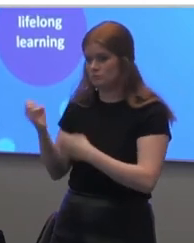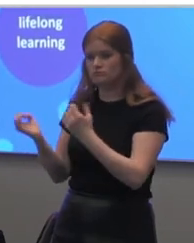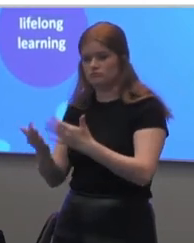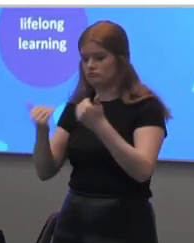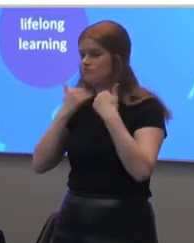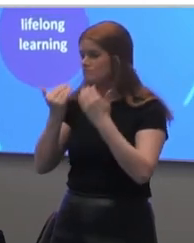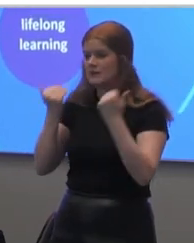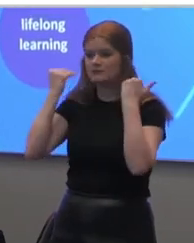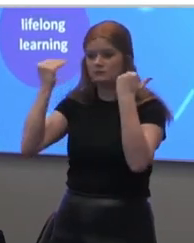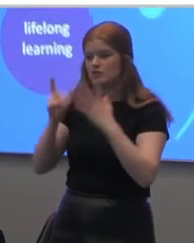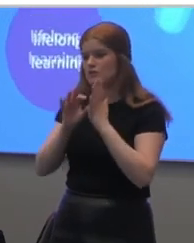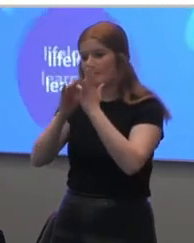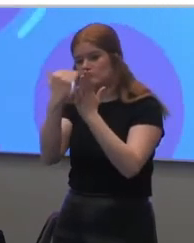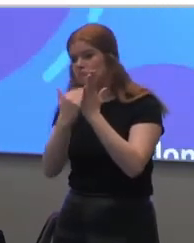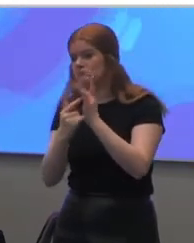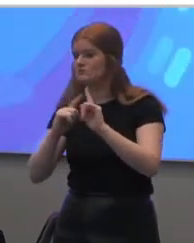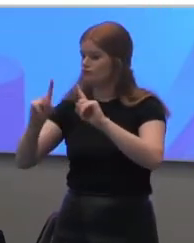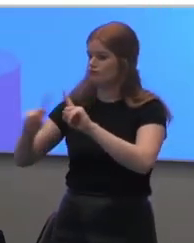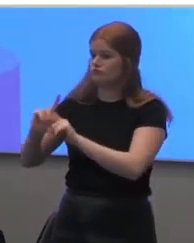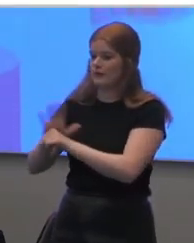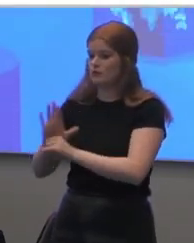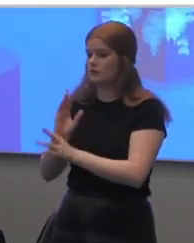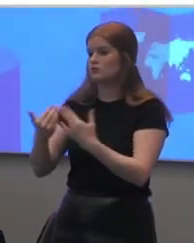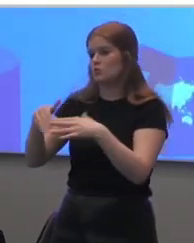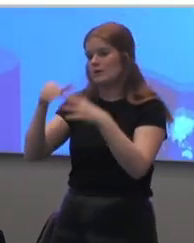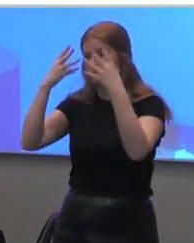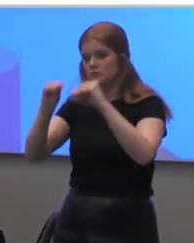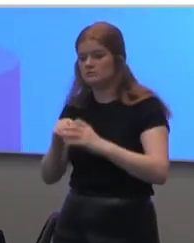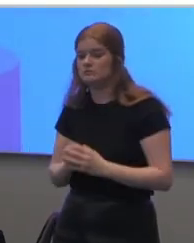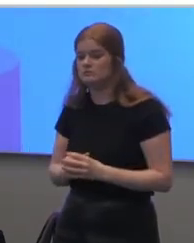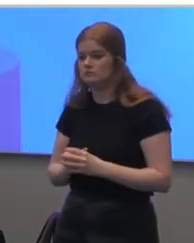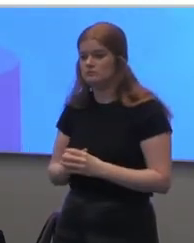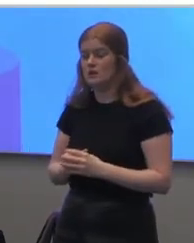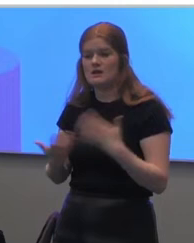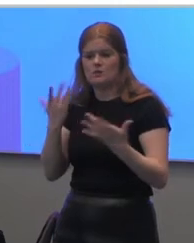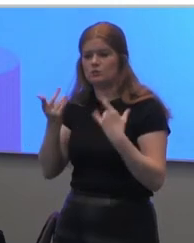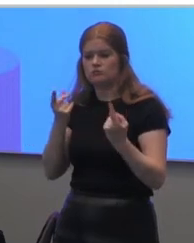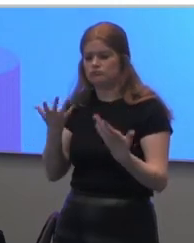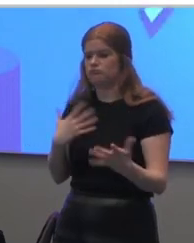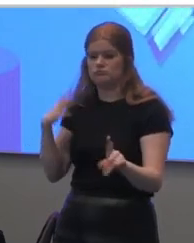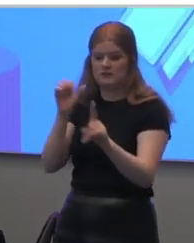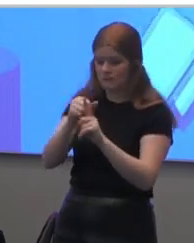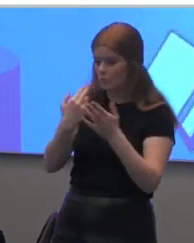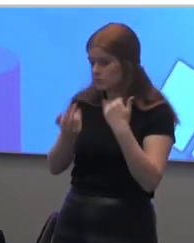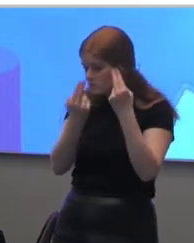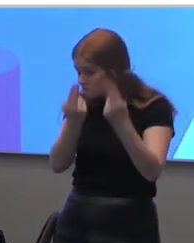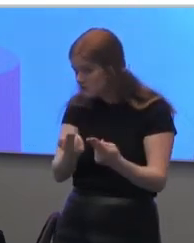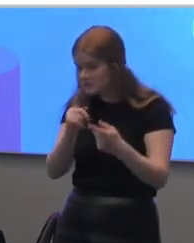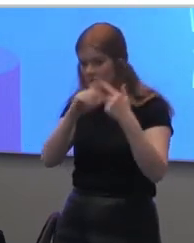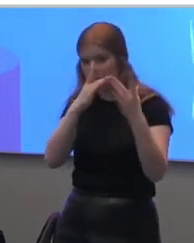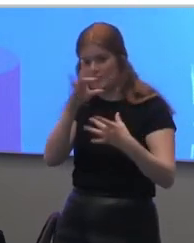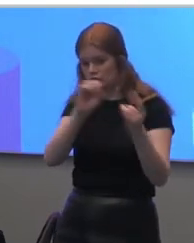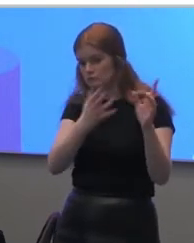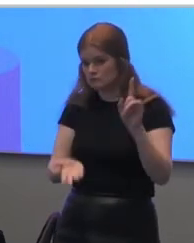information and guidance in all areas of inclusive education. By identifying needs and raising the achievements of all